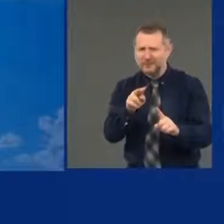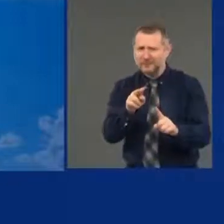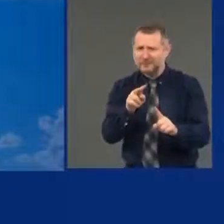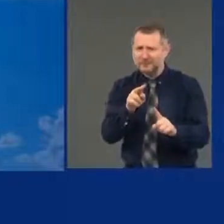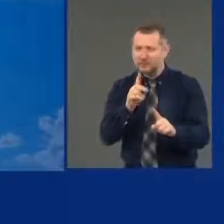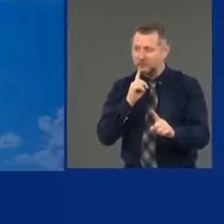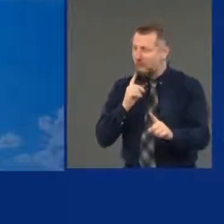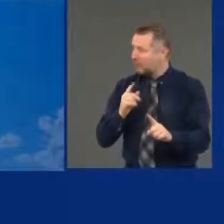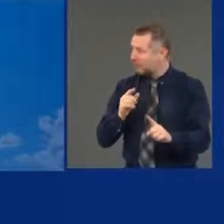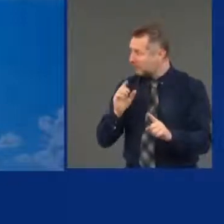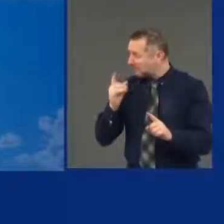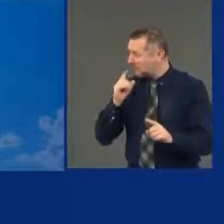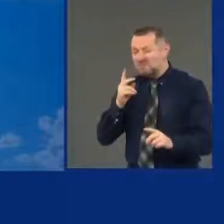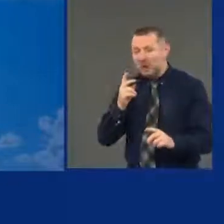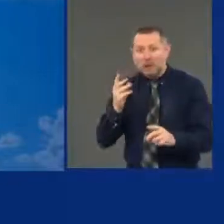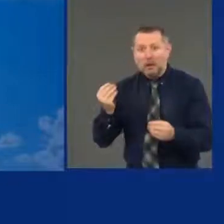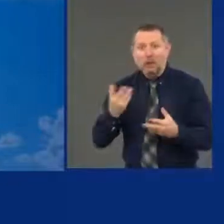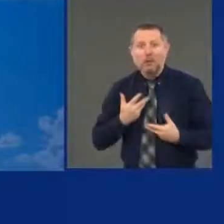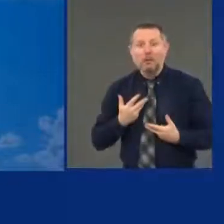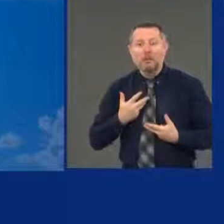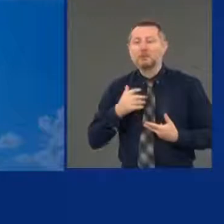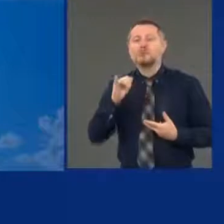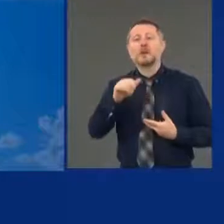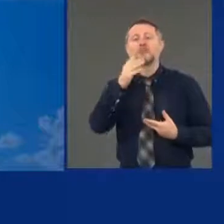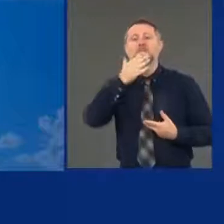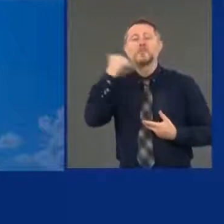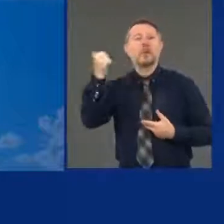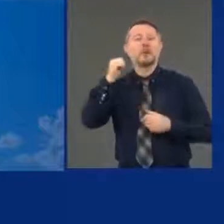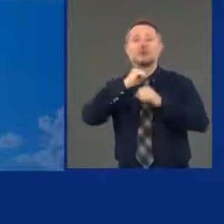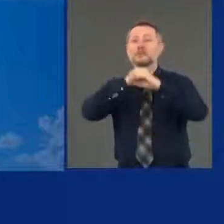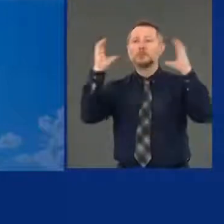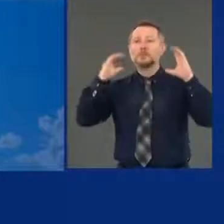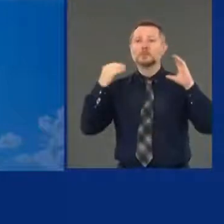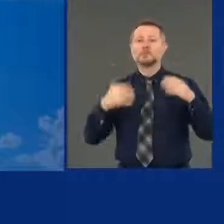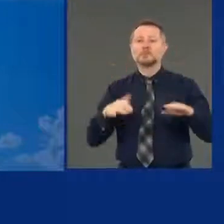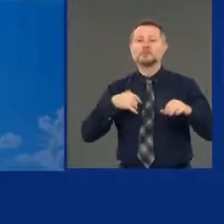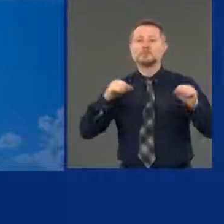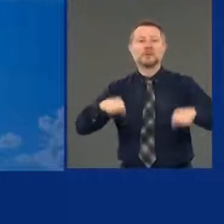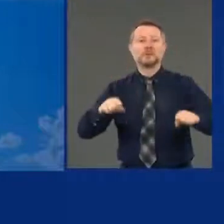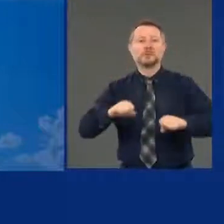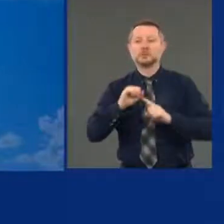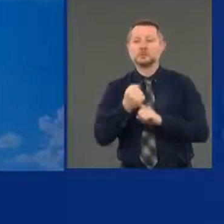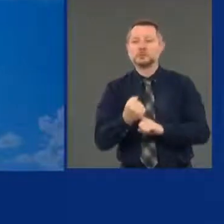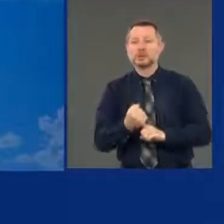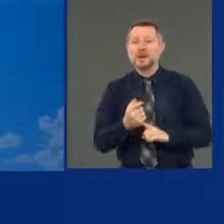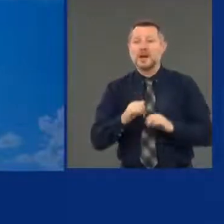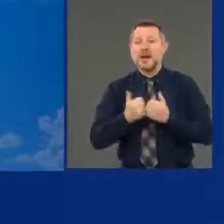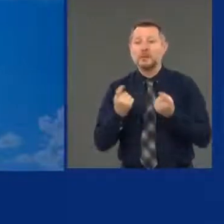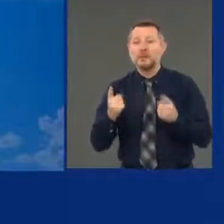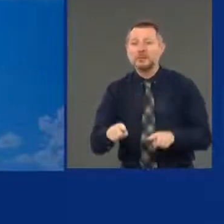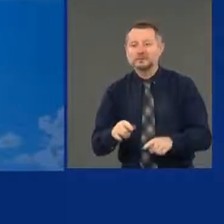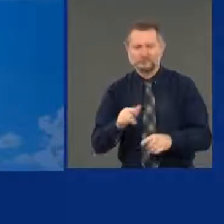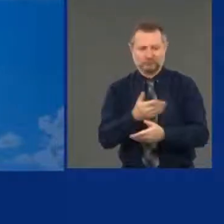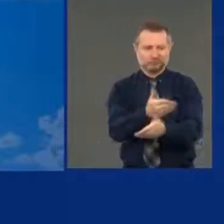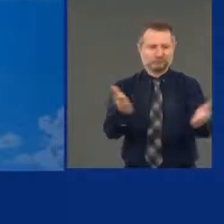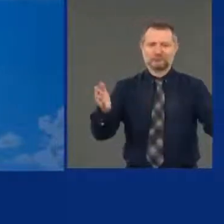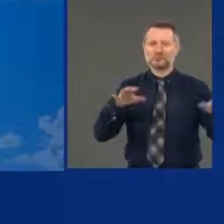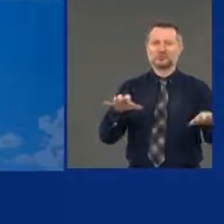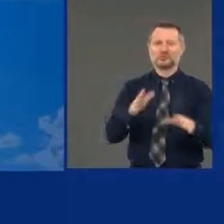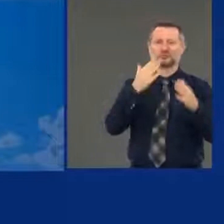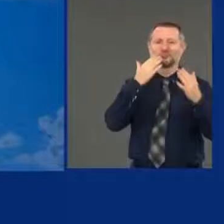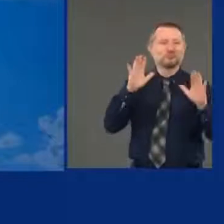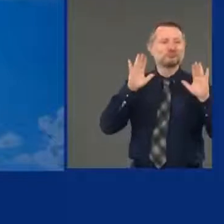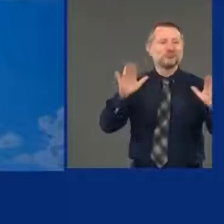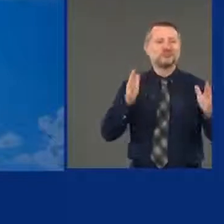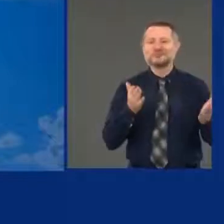And it only happened because many people did really great service. Today's day 16 of the civil unrest